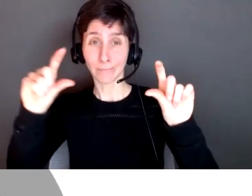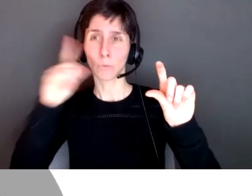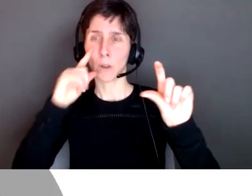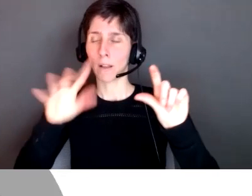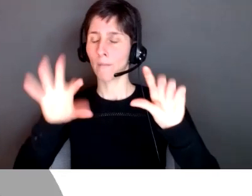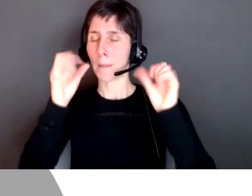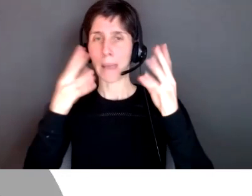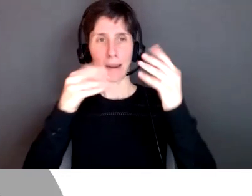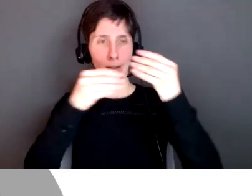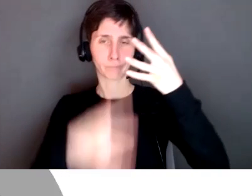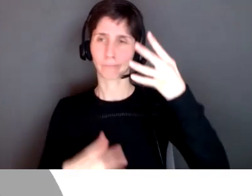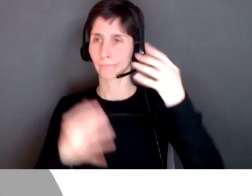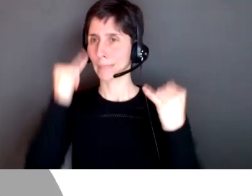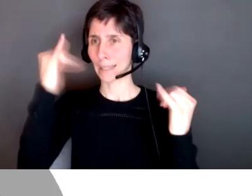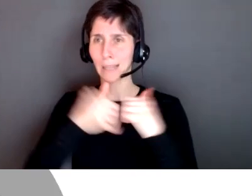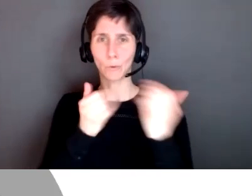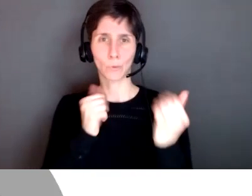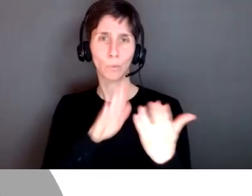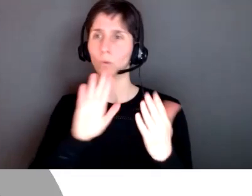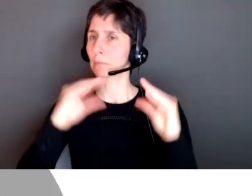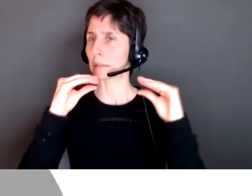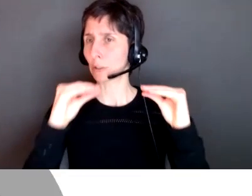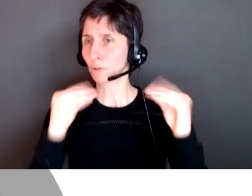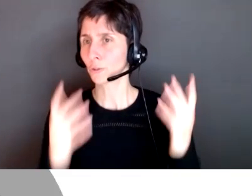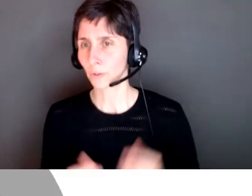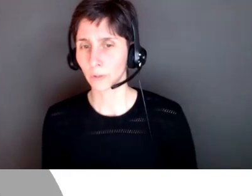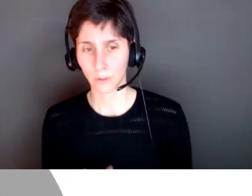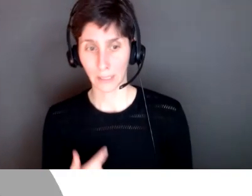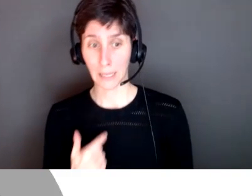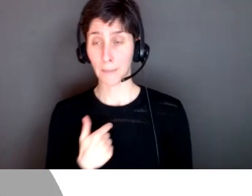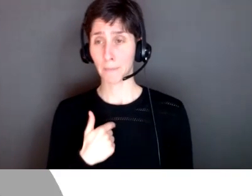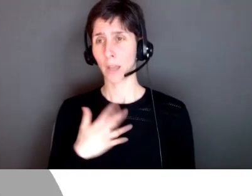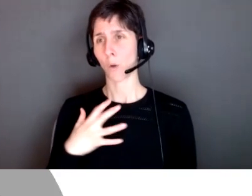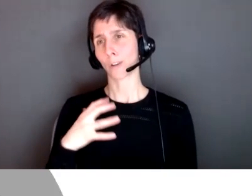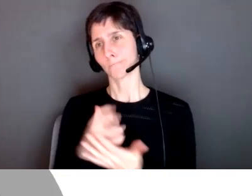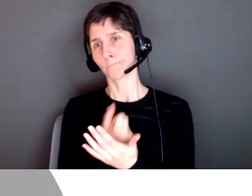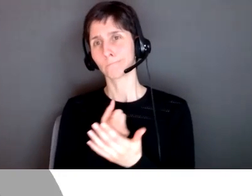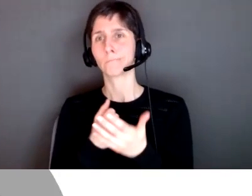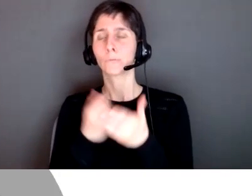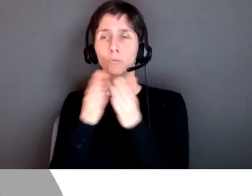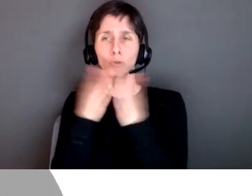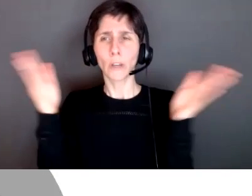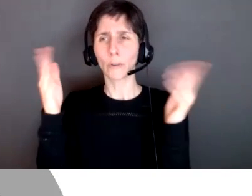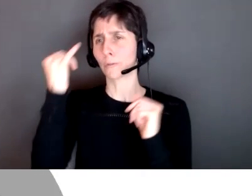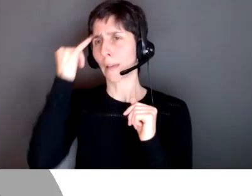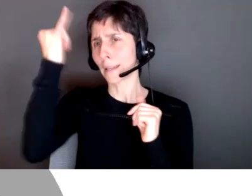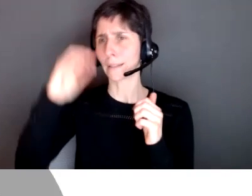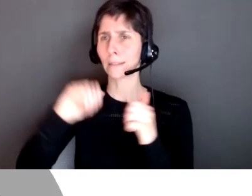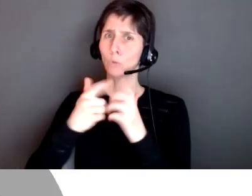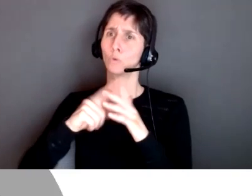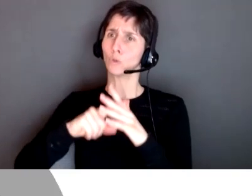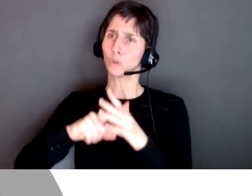your teaching more culturally responsive but here i just want to talk about some general things where you can start